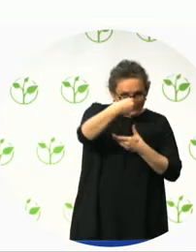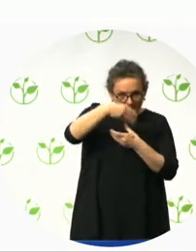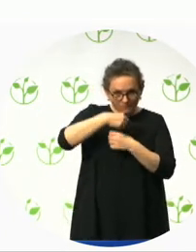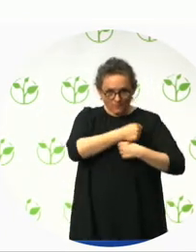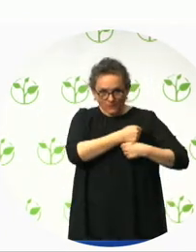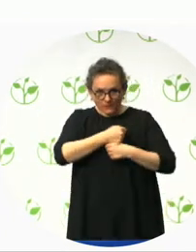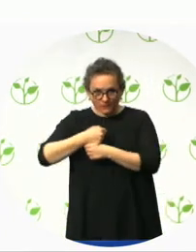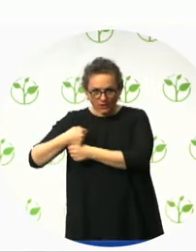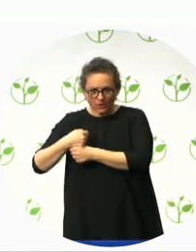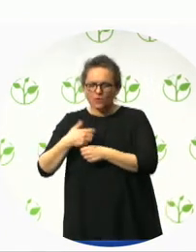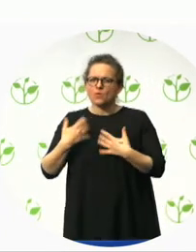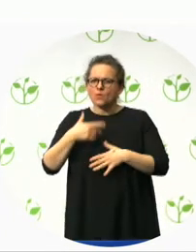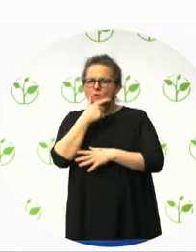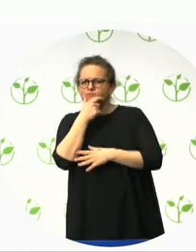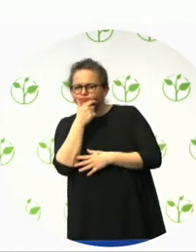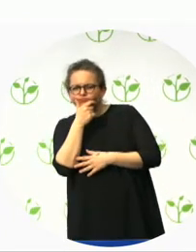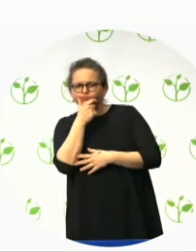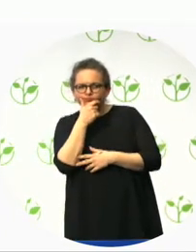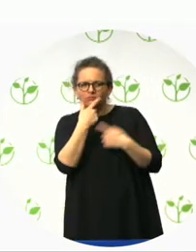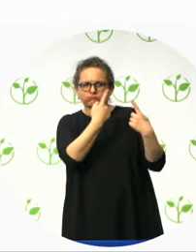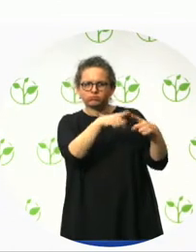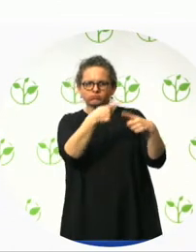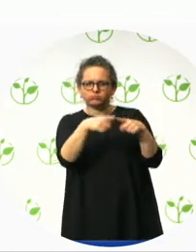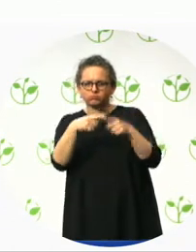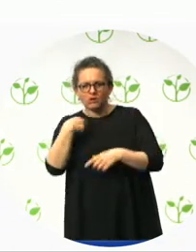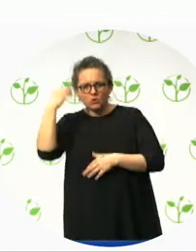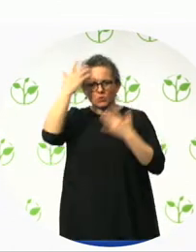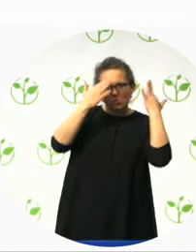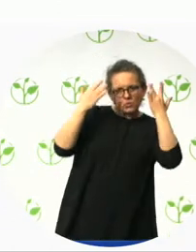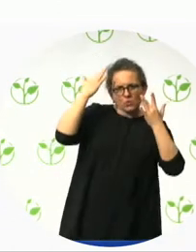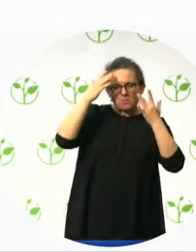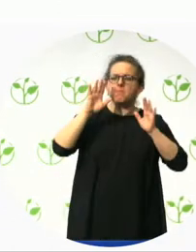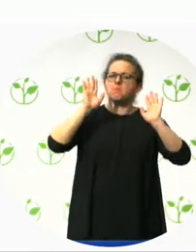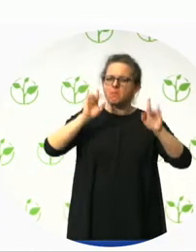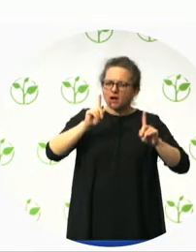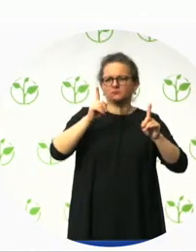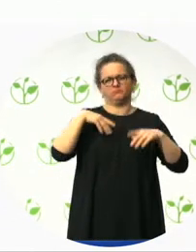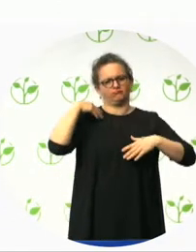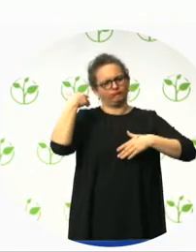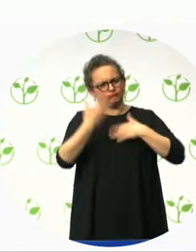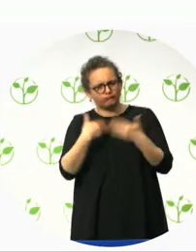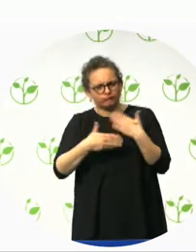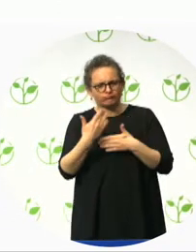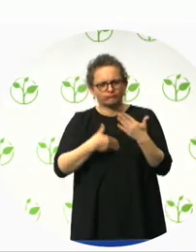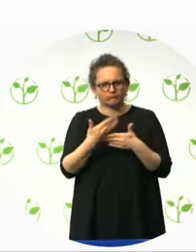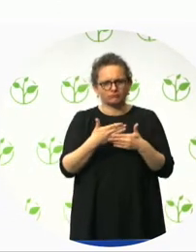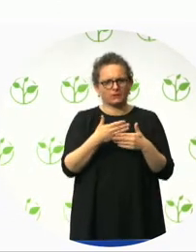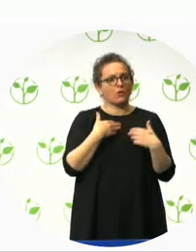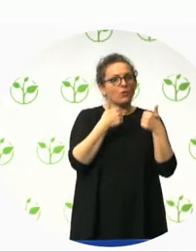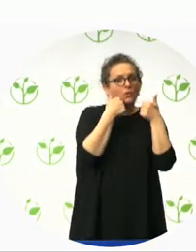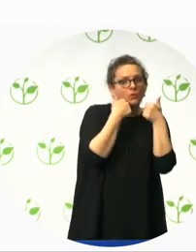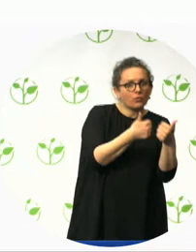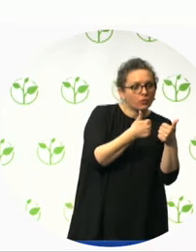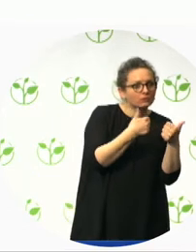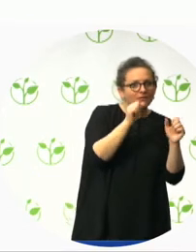we ran workshops with the accessibility consultant so that each area understood the importance and principles of good accessibility. This helped to inform